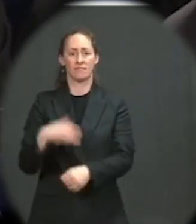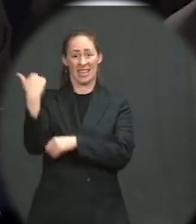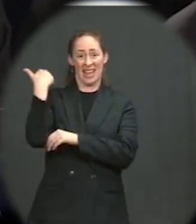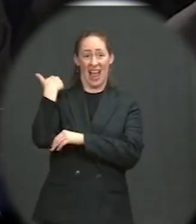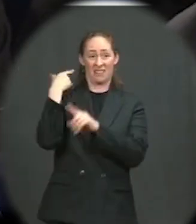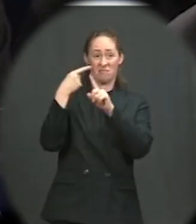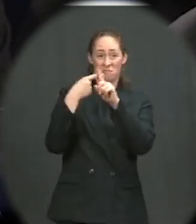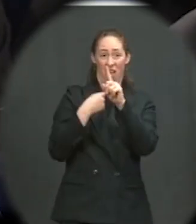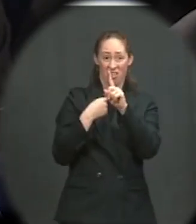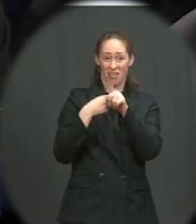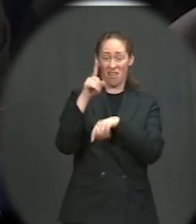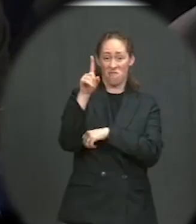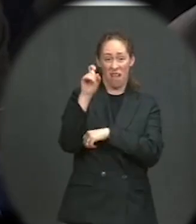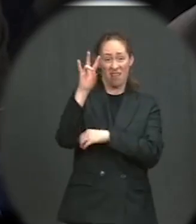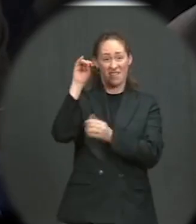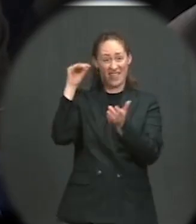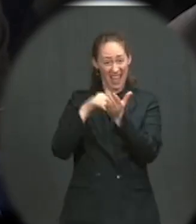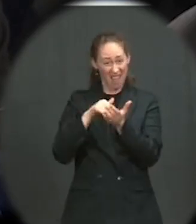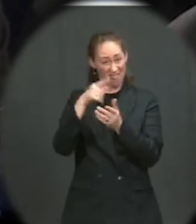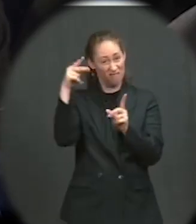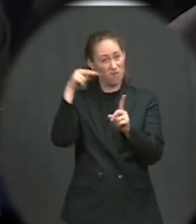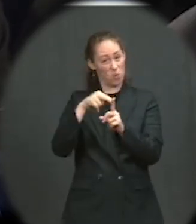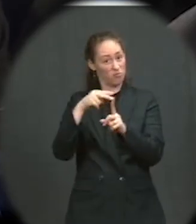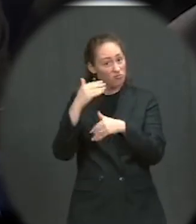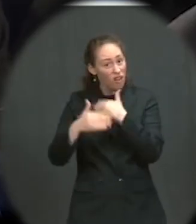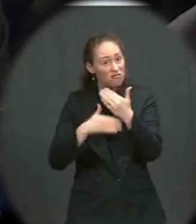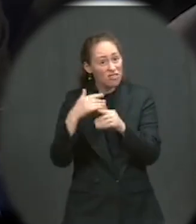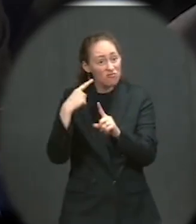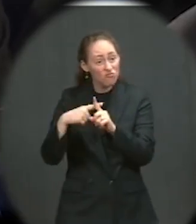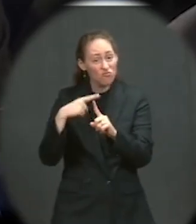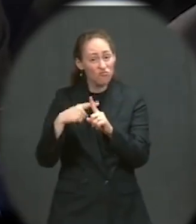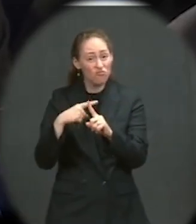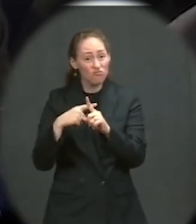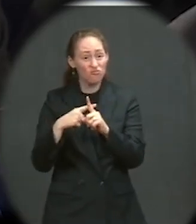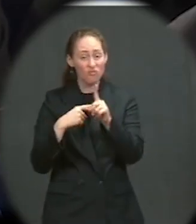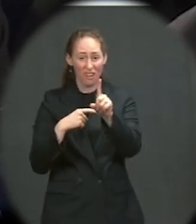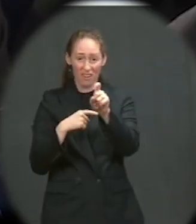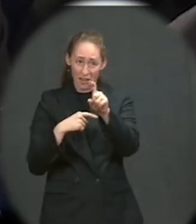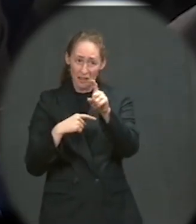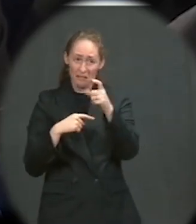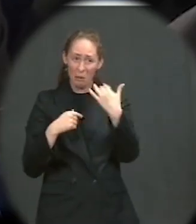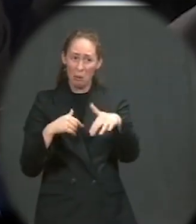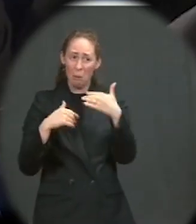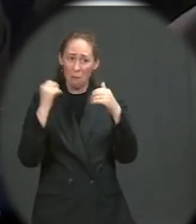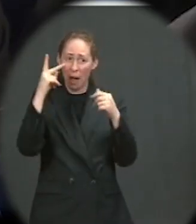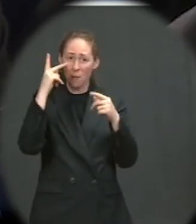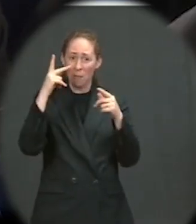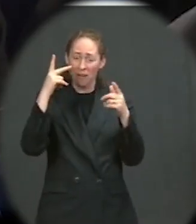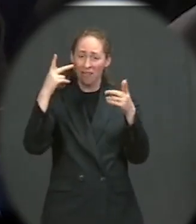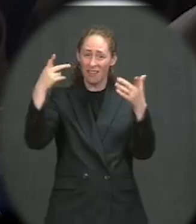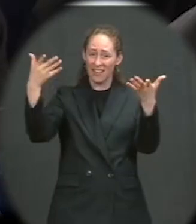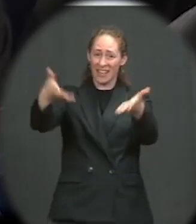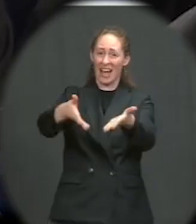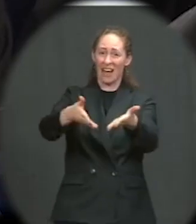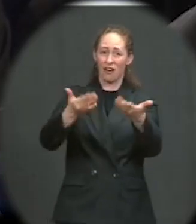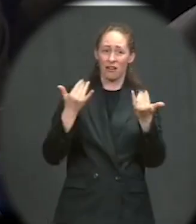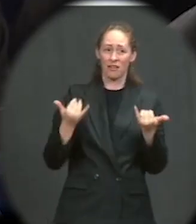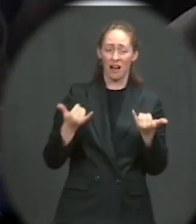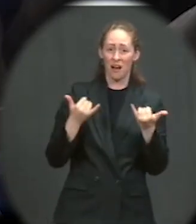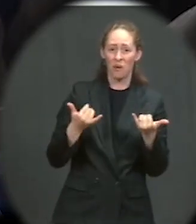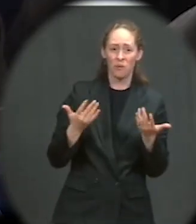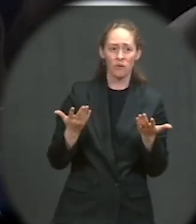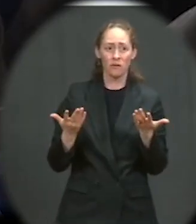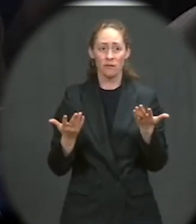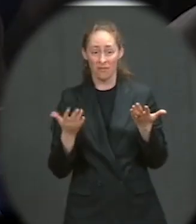unaccompanied minors, but what about the influx of people? The vice president was tasked with the diplomatic efforts there. Has that been successful,